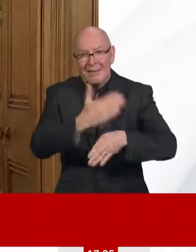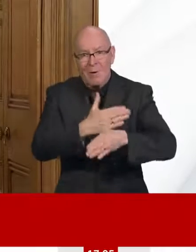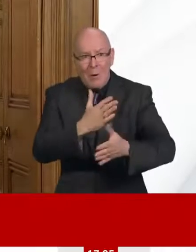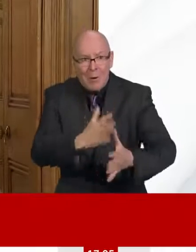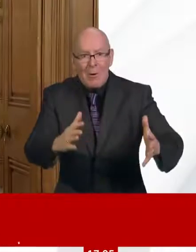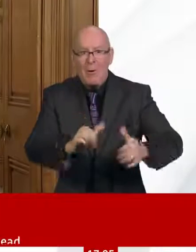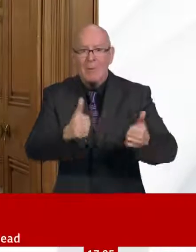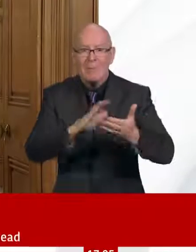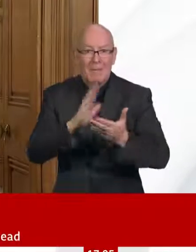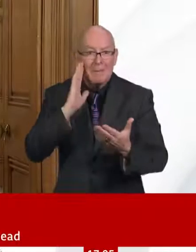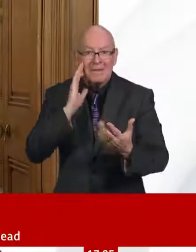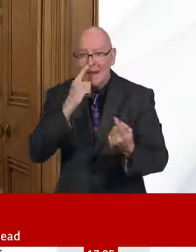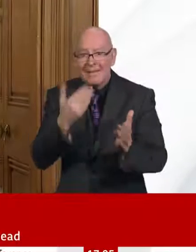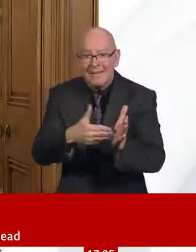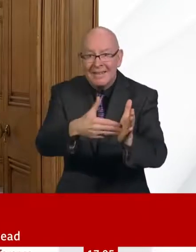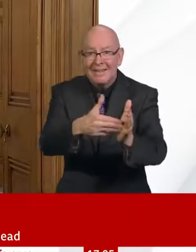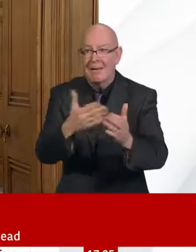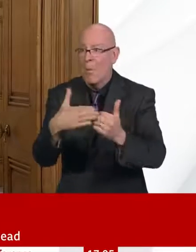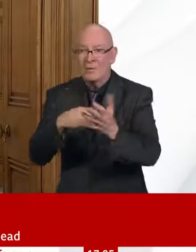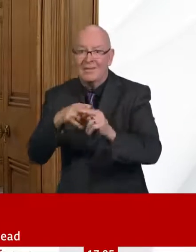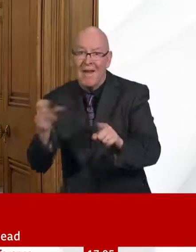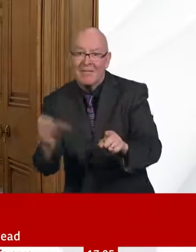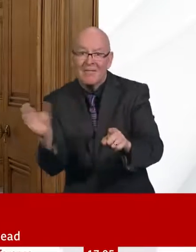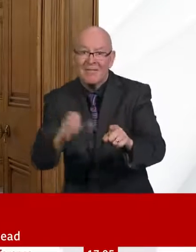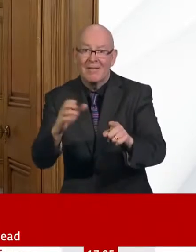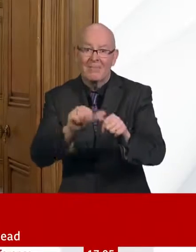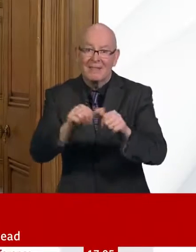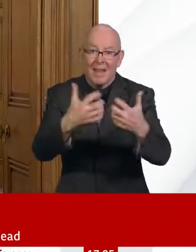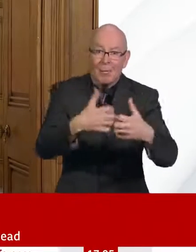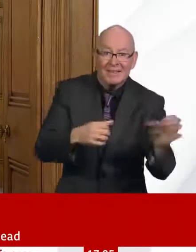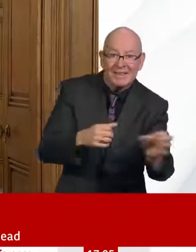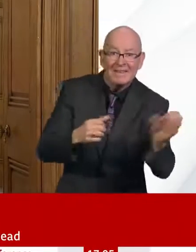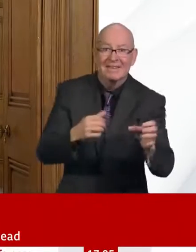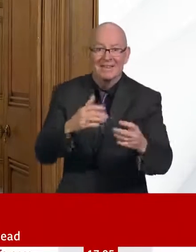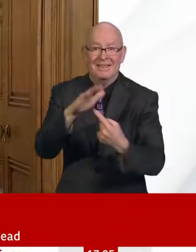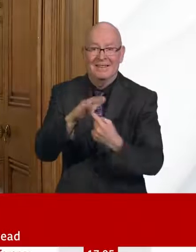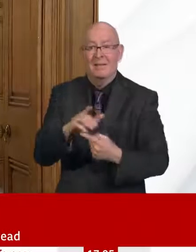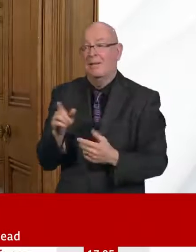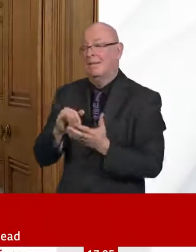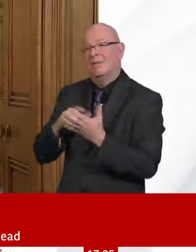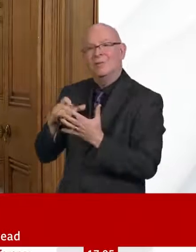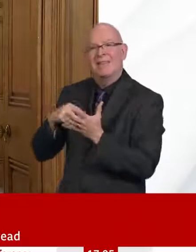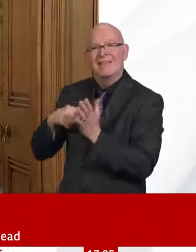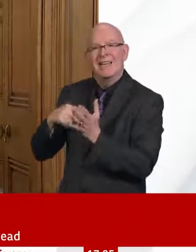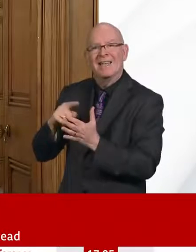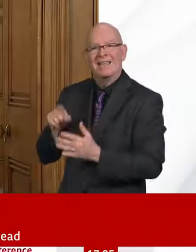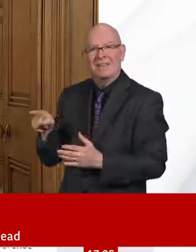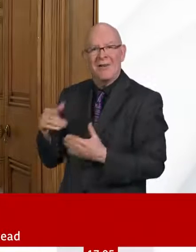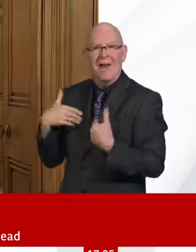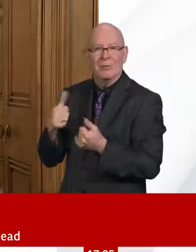can report that through the government's ongoing monitoring and testing programme, as of today, 302